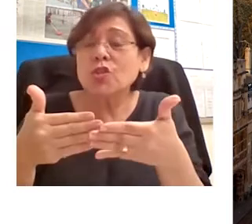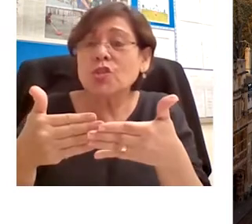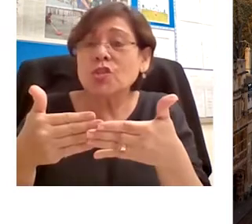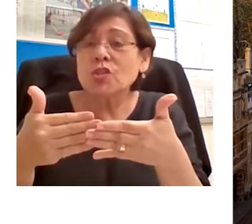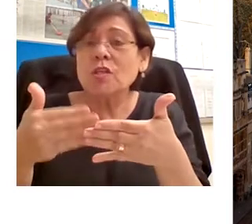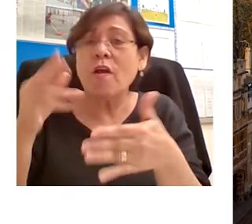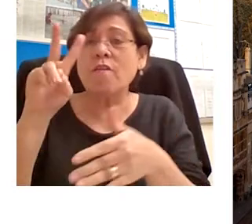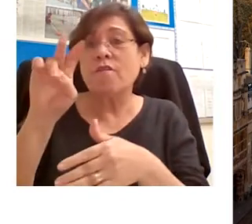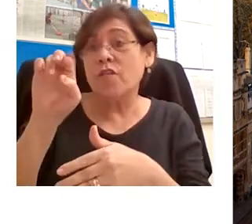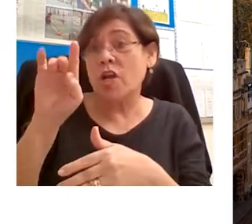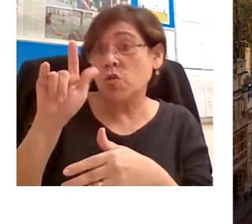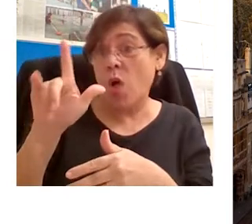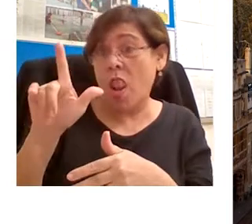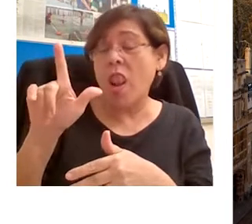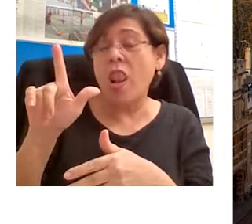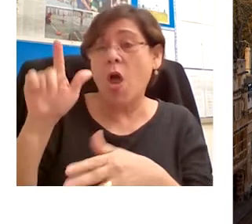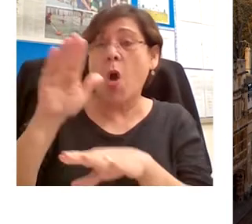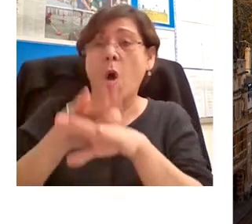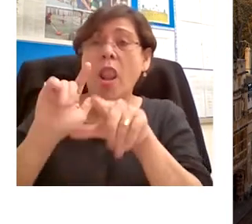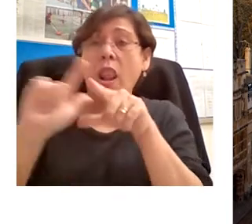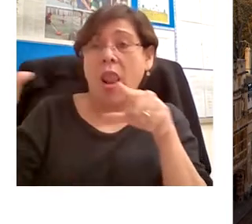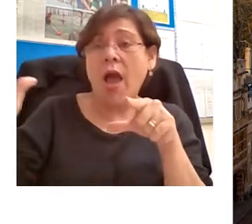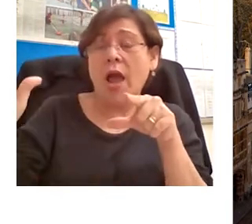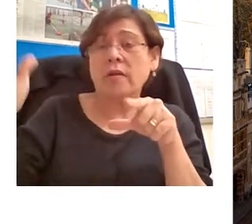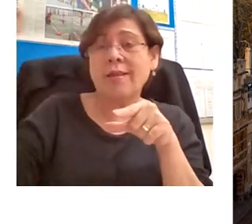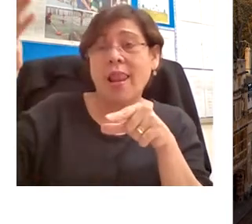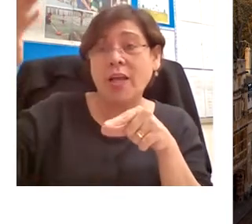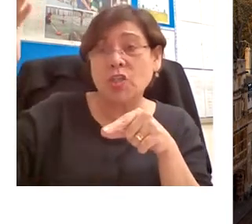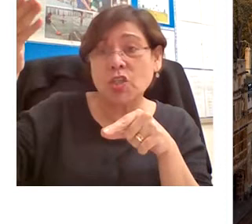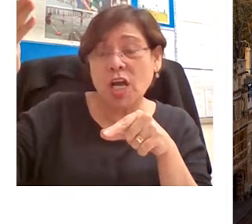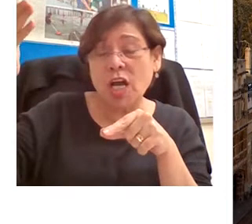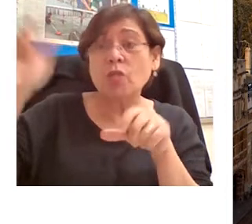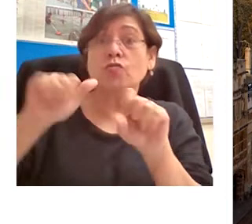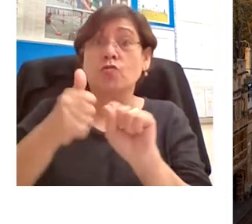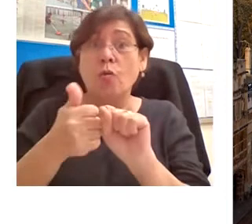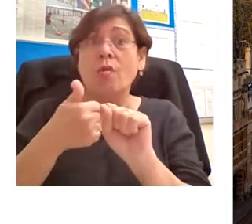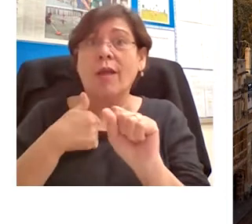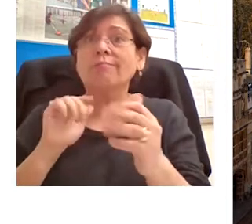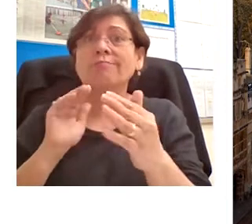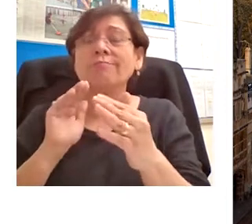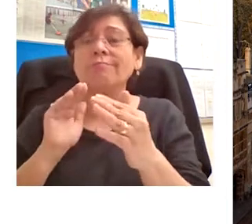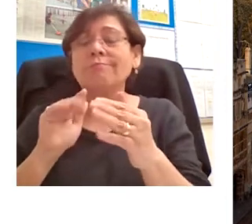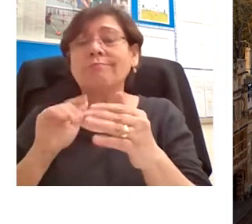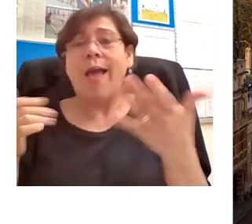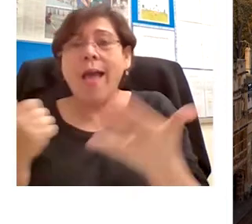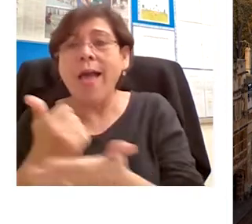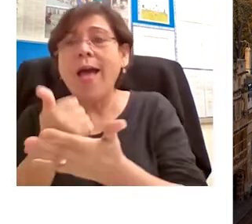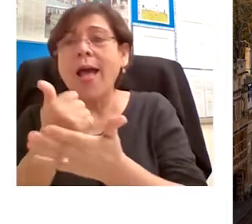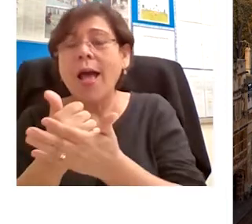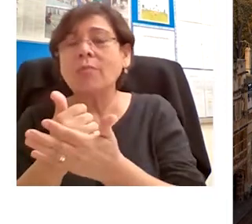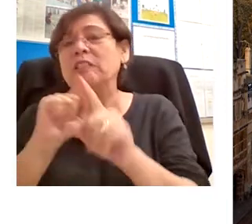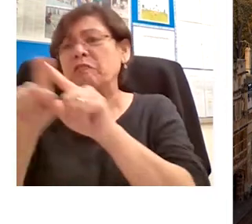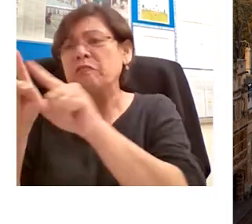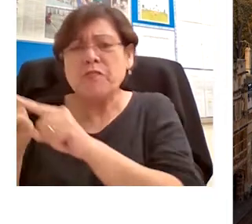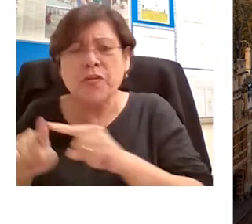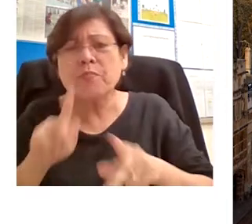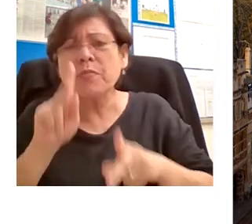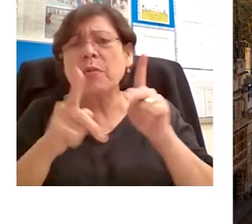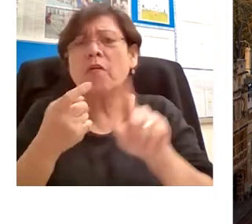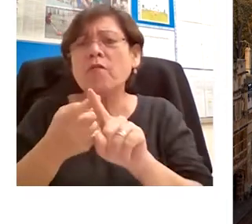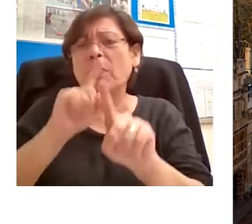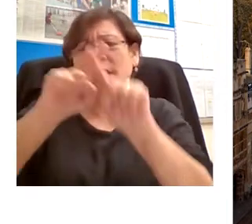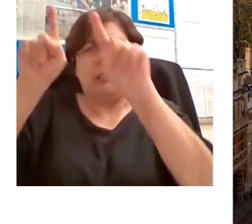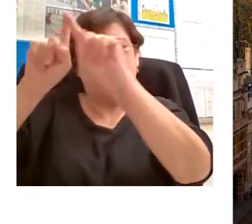This helped us increase our reach beyond the shores of Singapore with participants signing in from UK